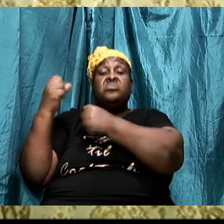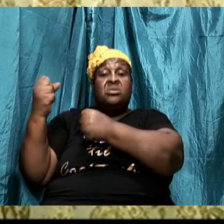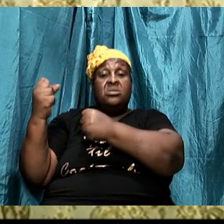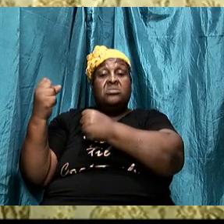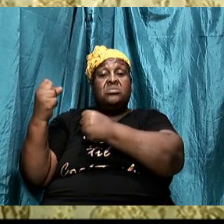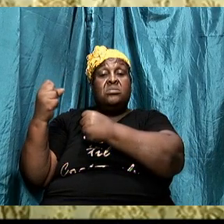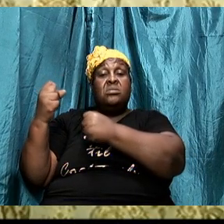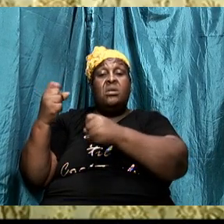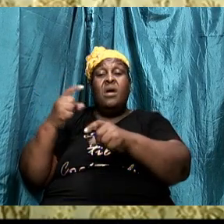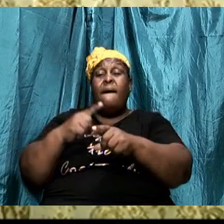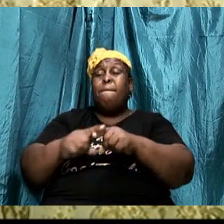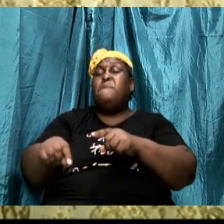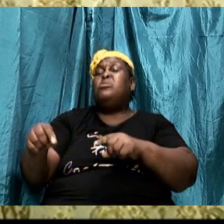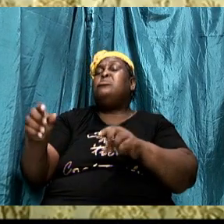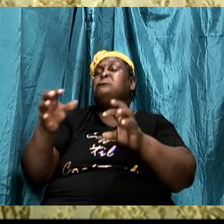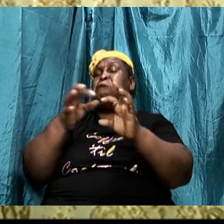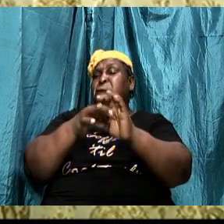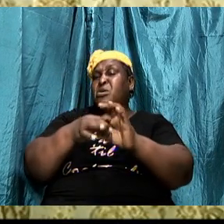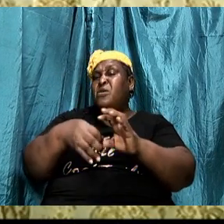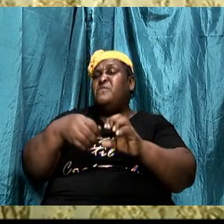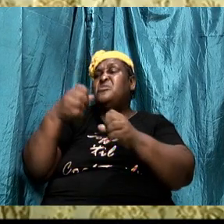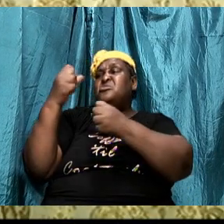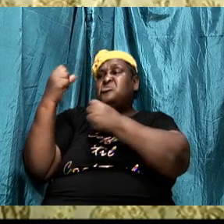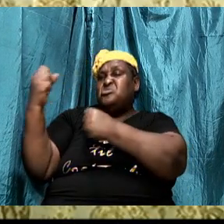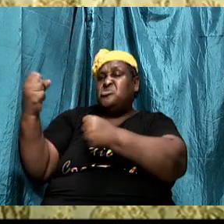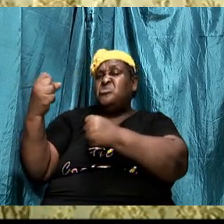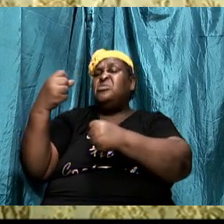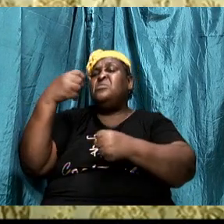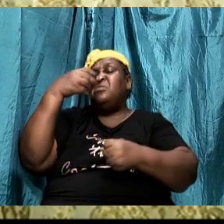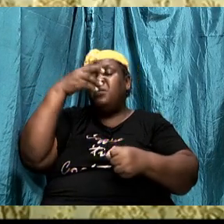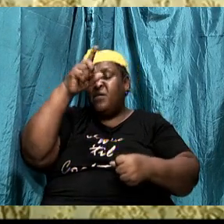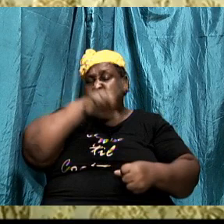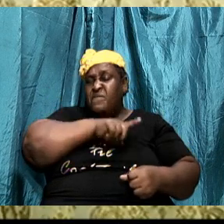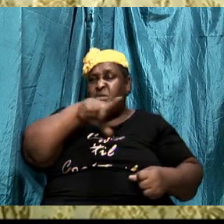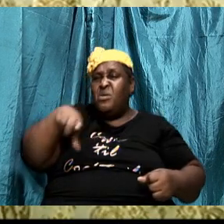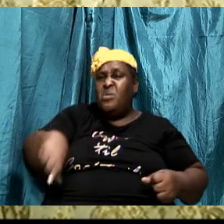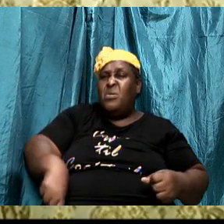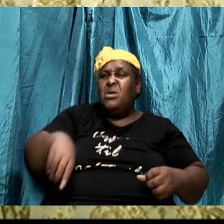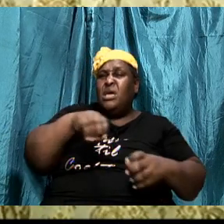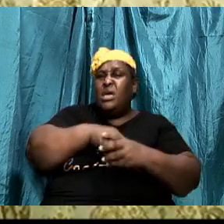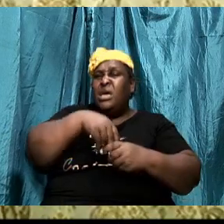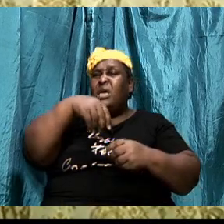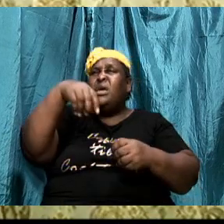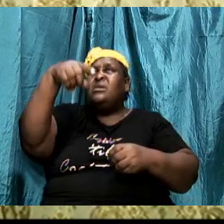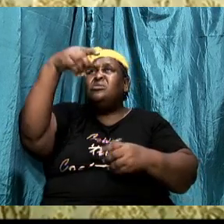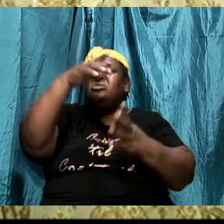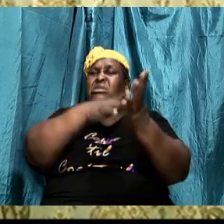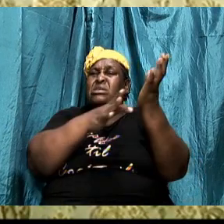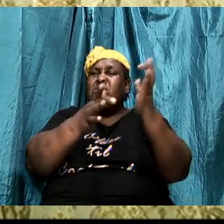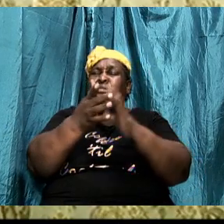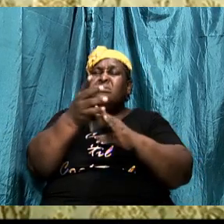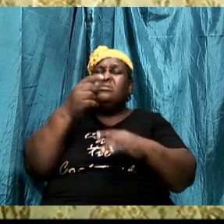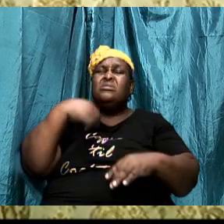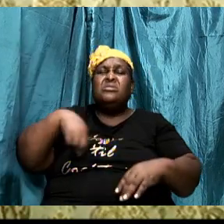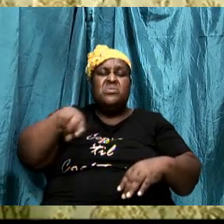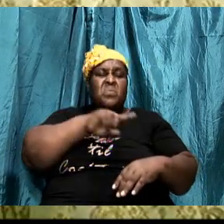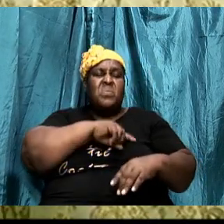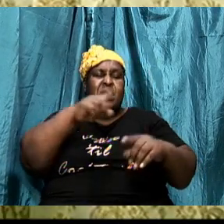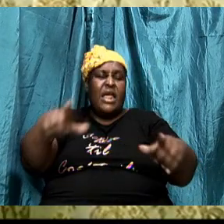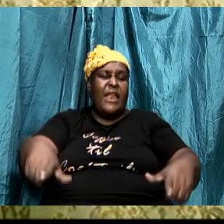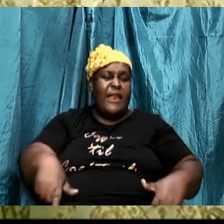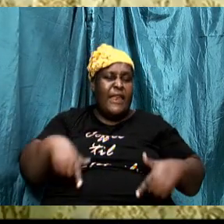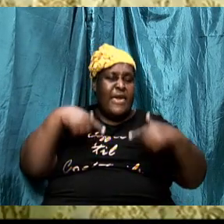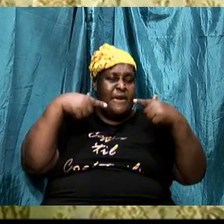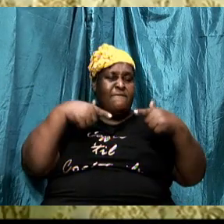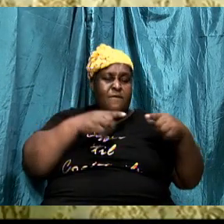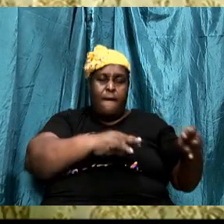but it is of the Lord. In him we live, in him we move, in him